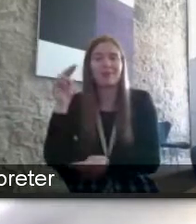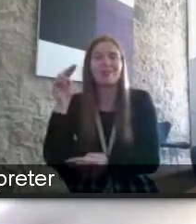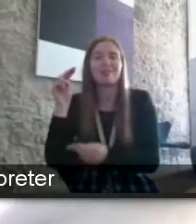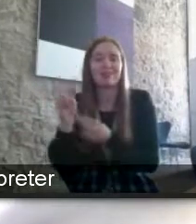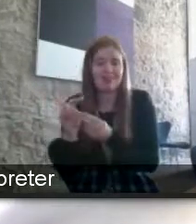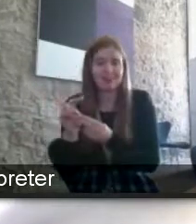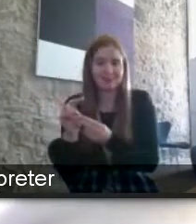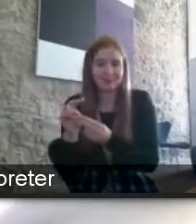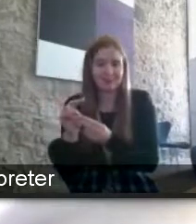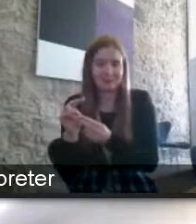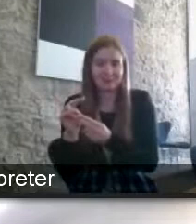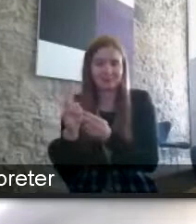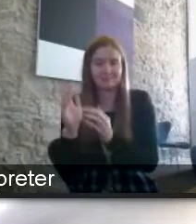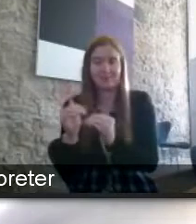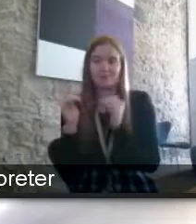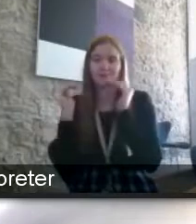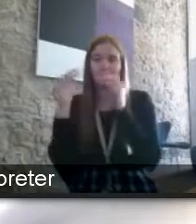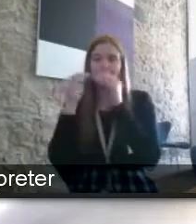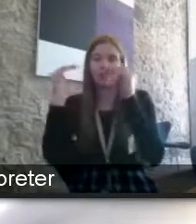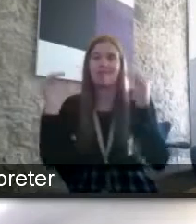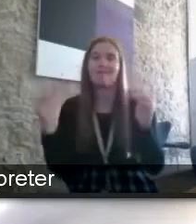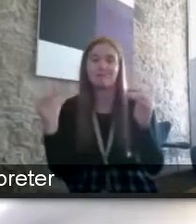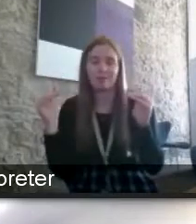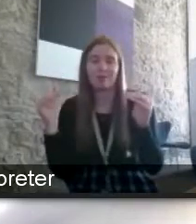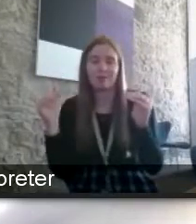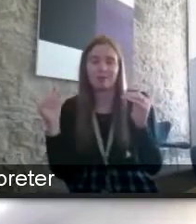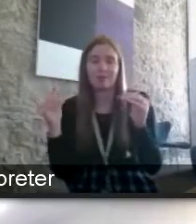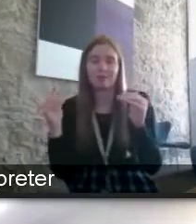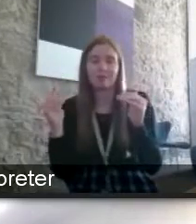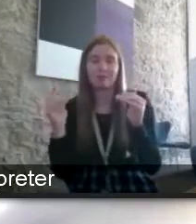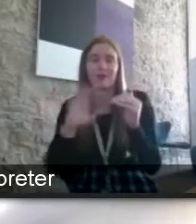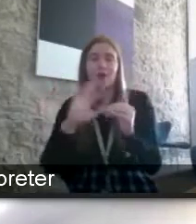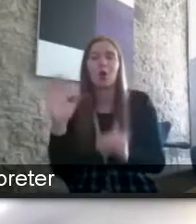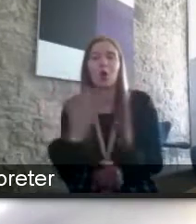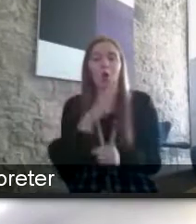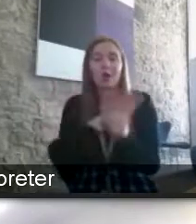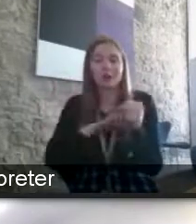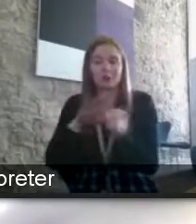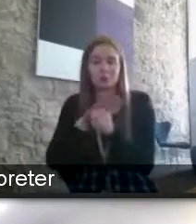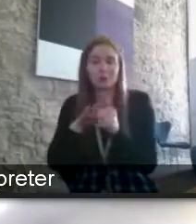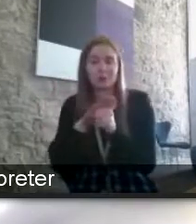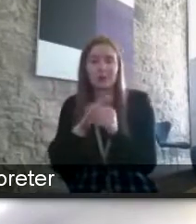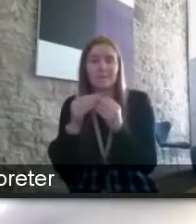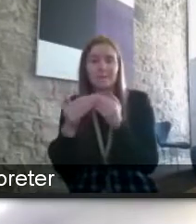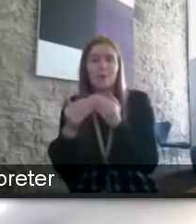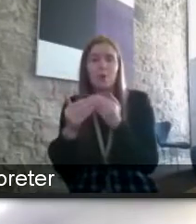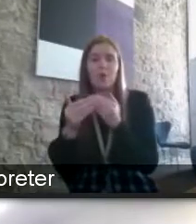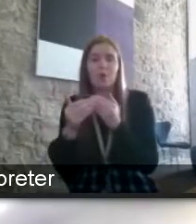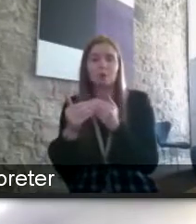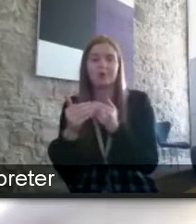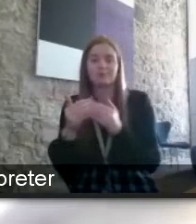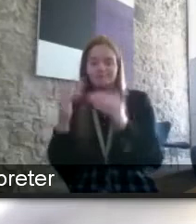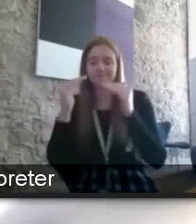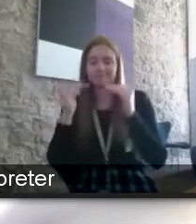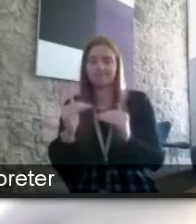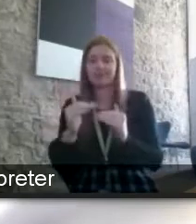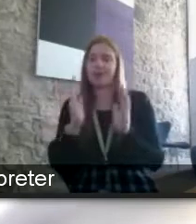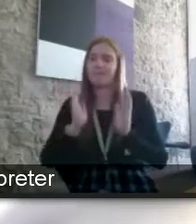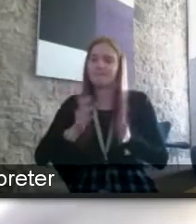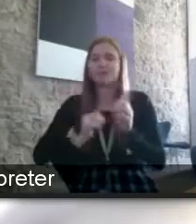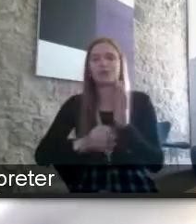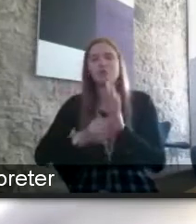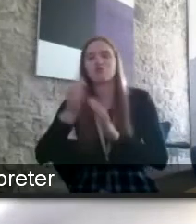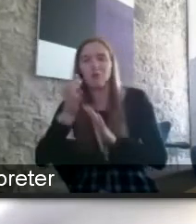have the top level were more like well in all cases were more likely to have must improve against their